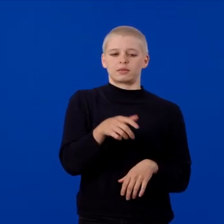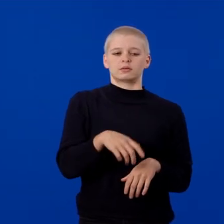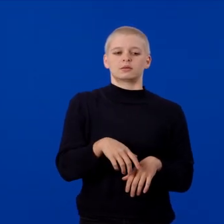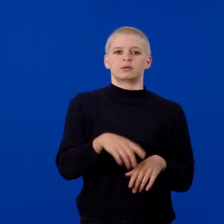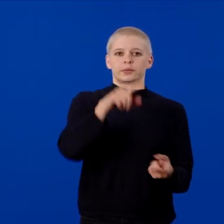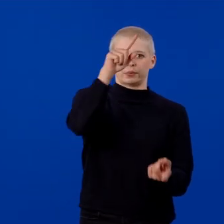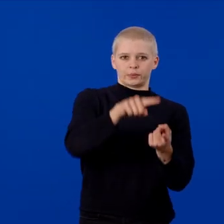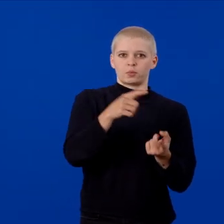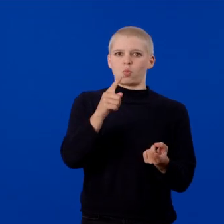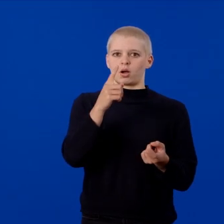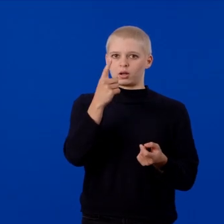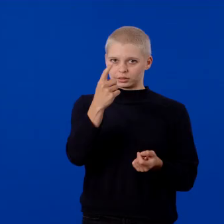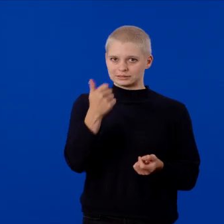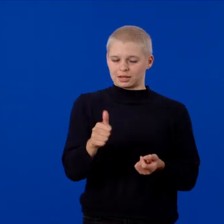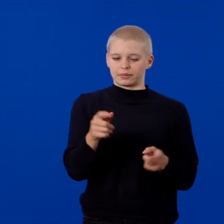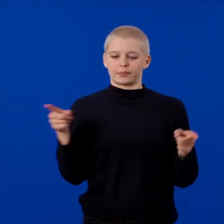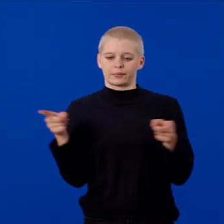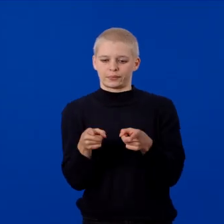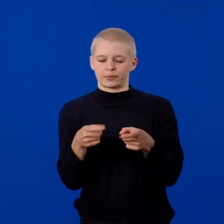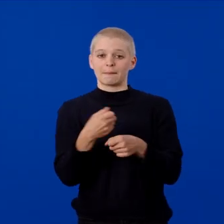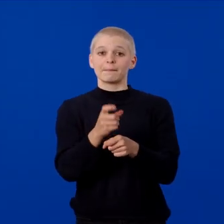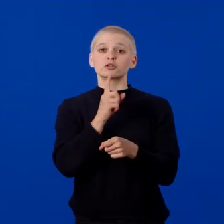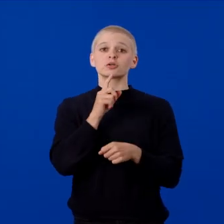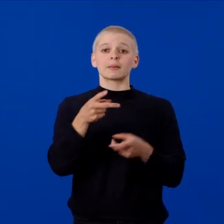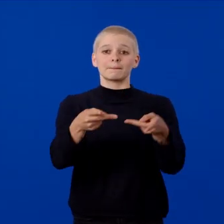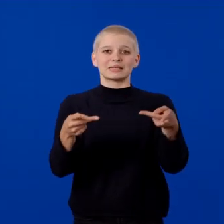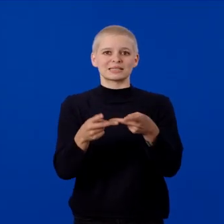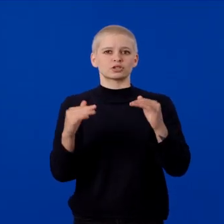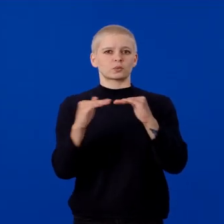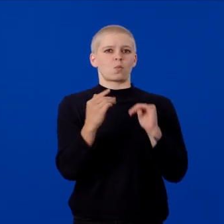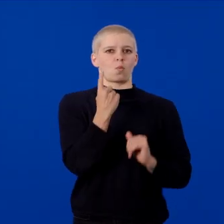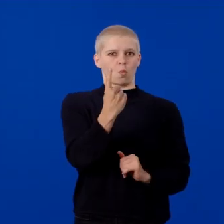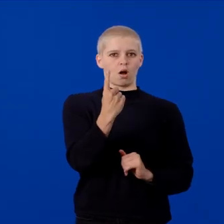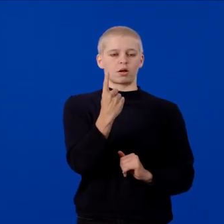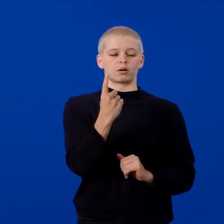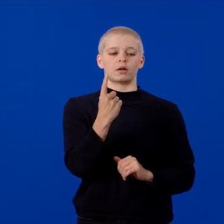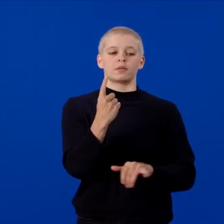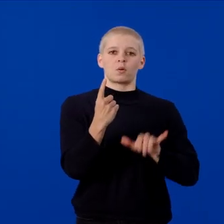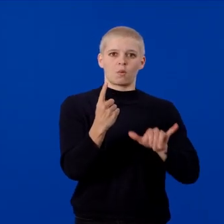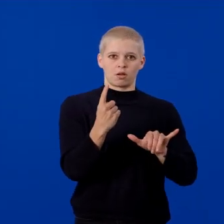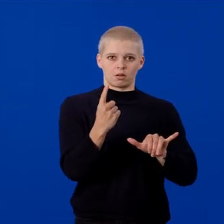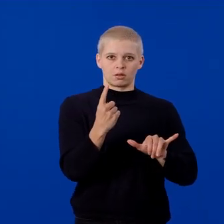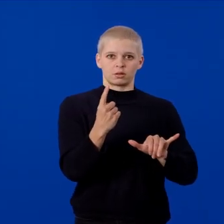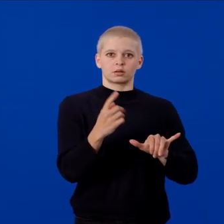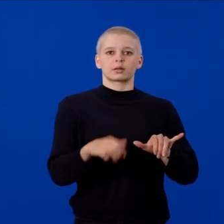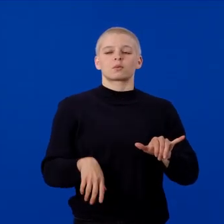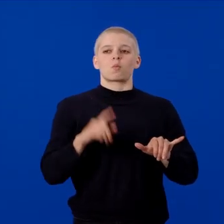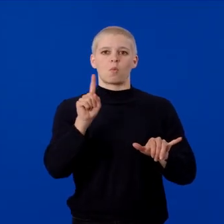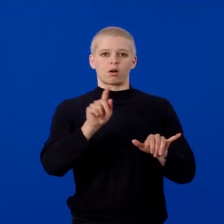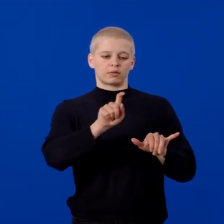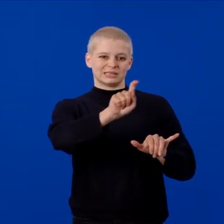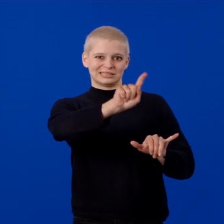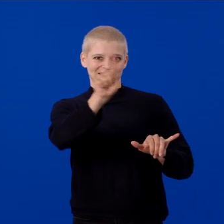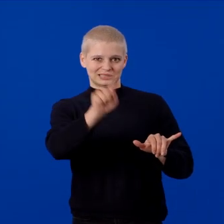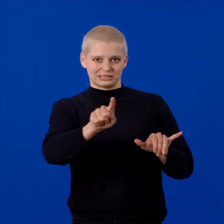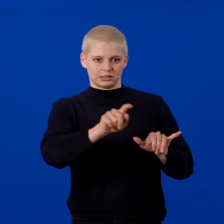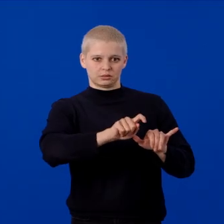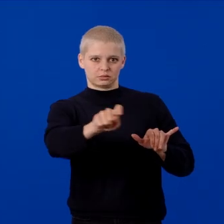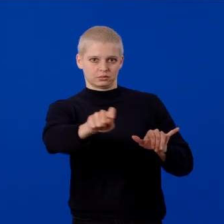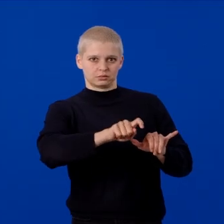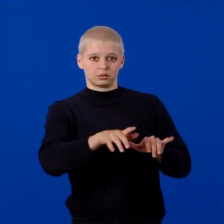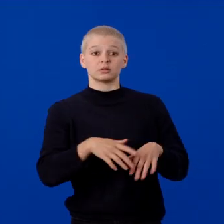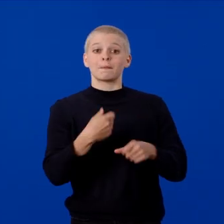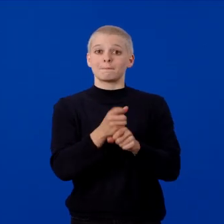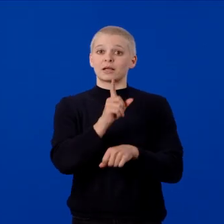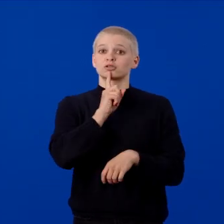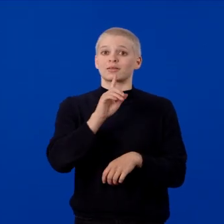change its position to one on the Y axis and also one on the C axis. This way, the Simple Red Cube will be